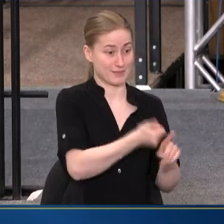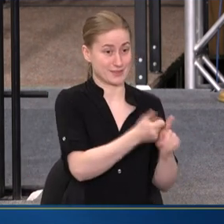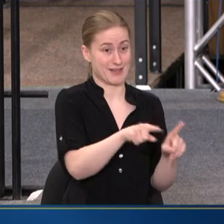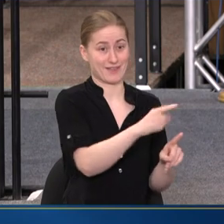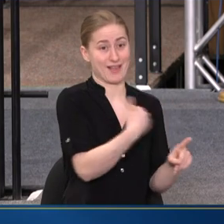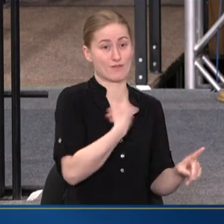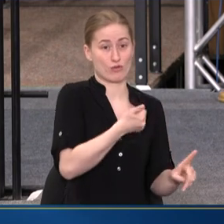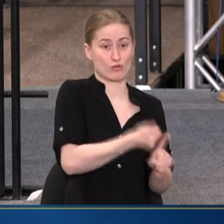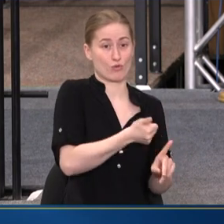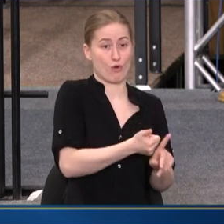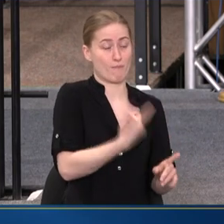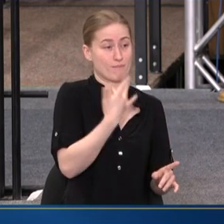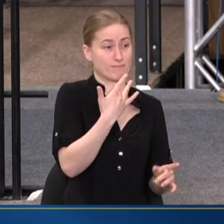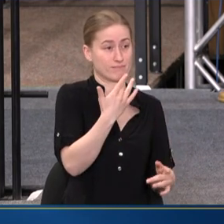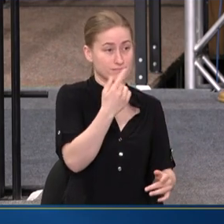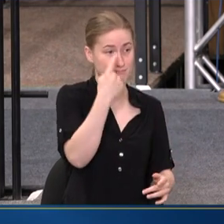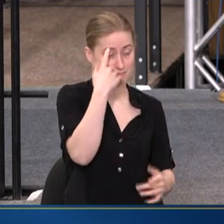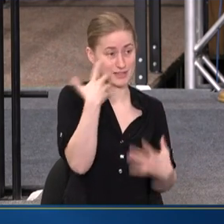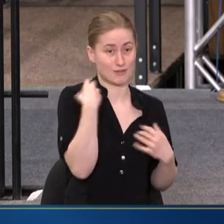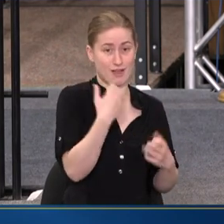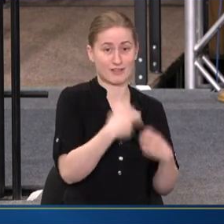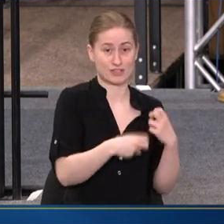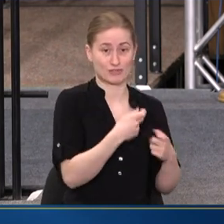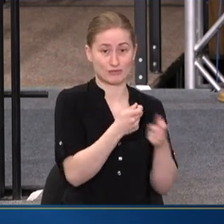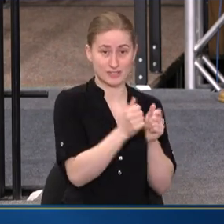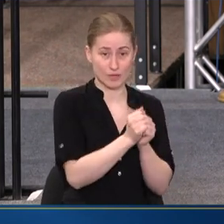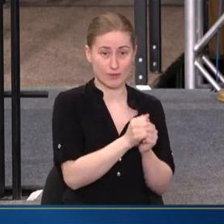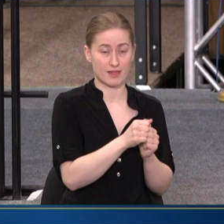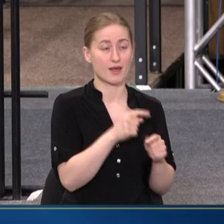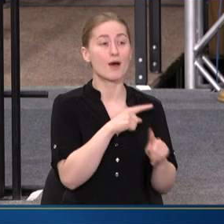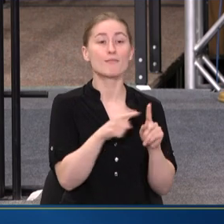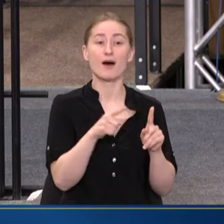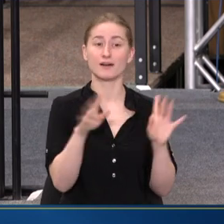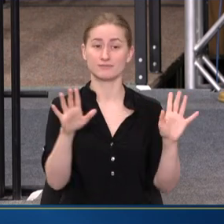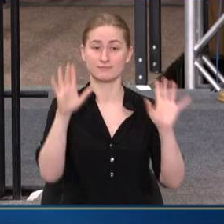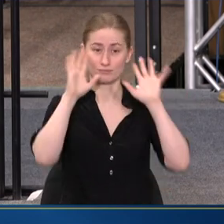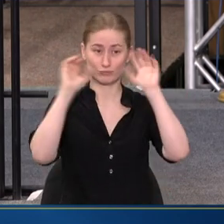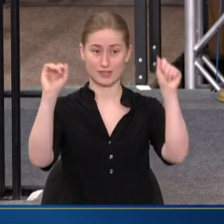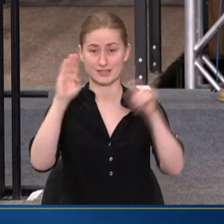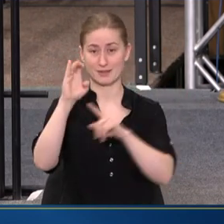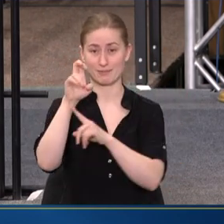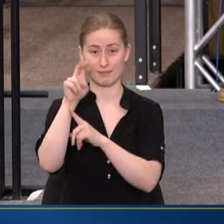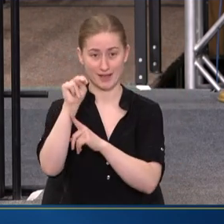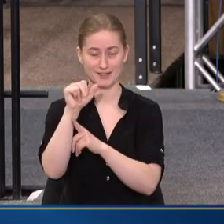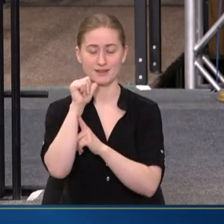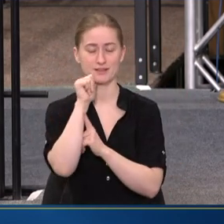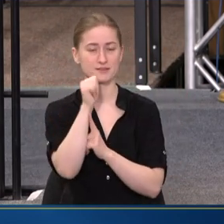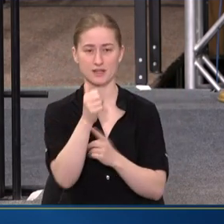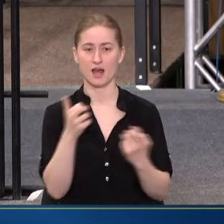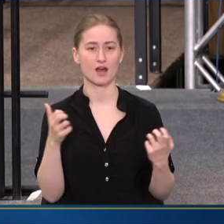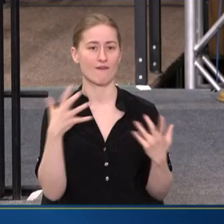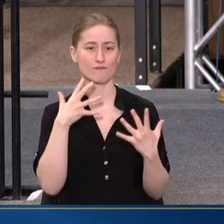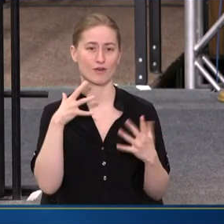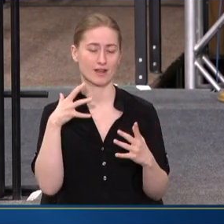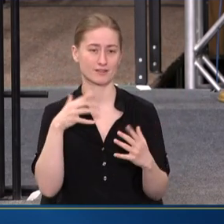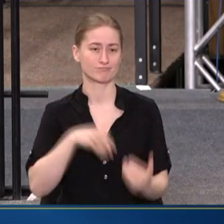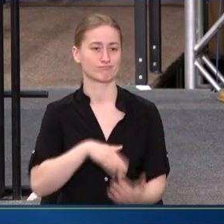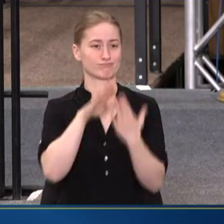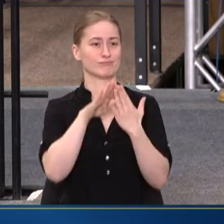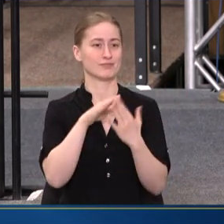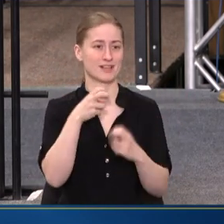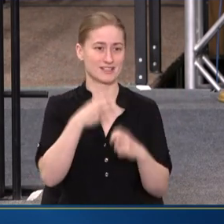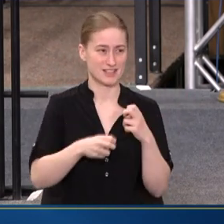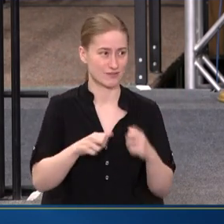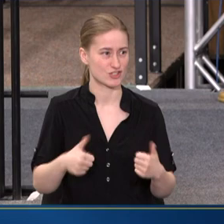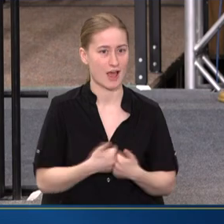HEALTH ISSUES TO DEAL WITH. BUT PRESIDENT BIDEN IS NOT AFRAID TO TAKE ON TOUGH CHALLENGES, THANK